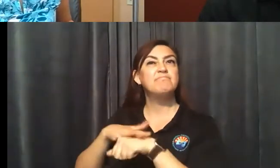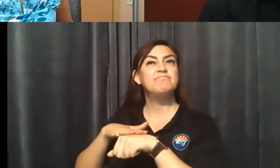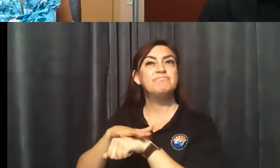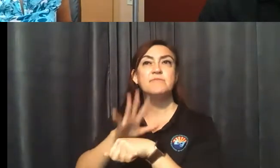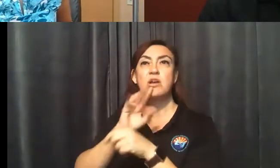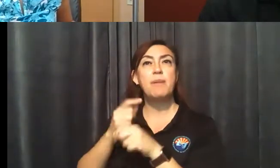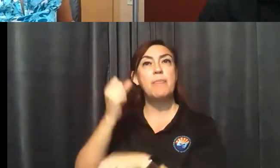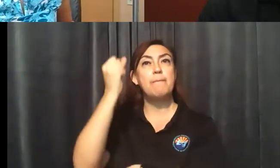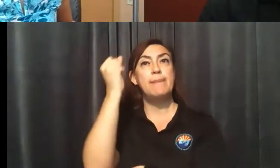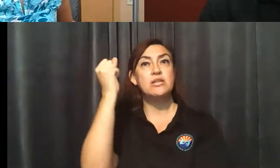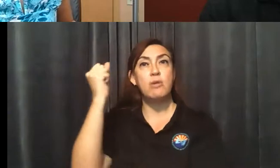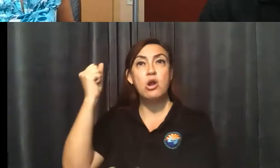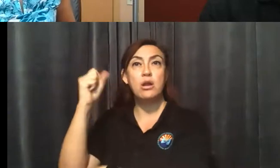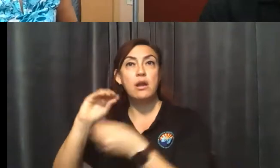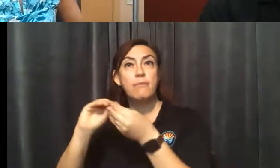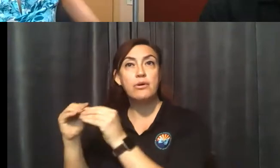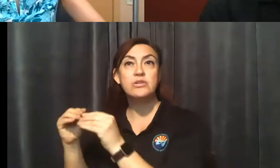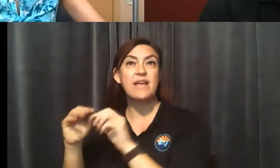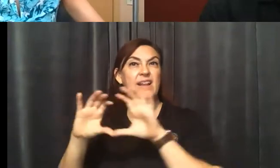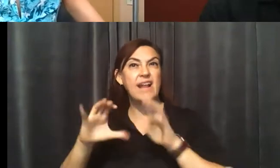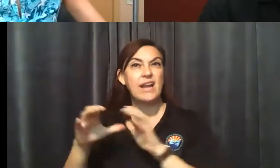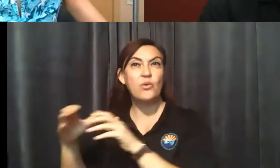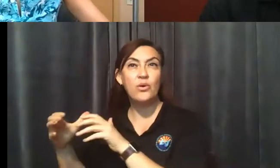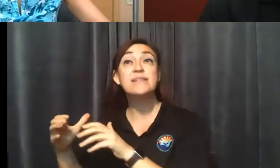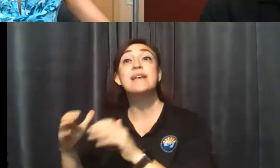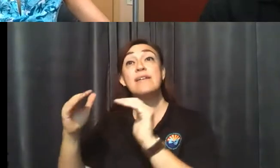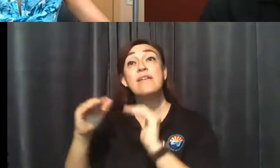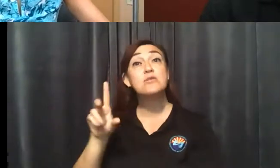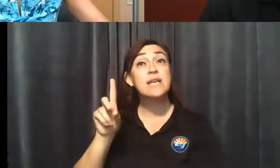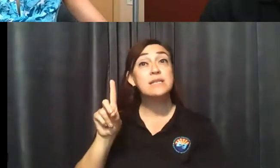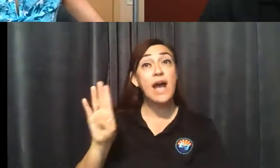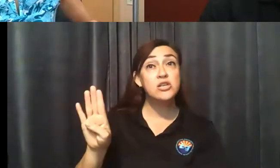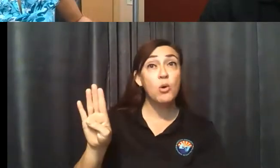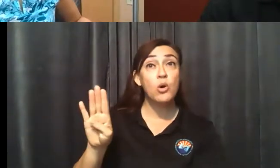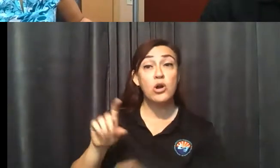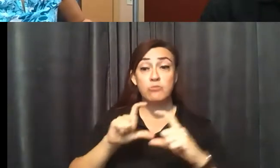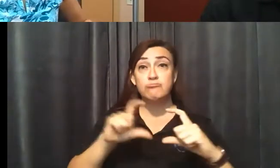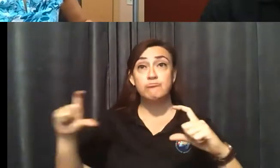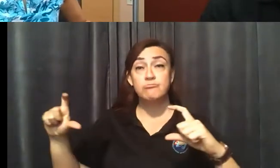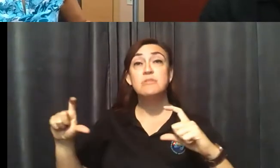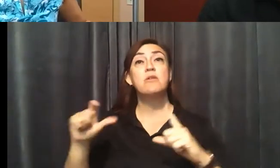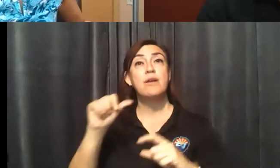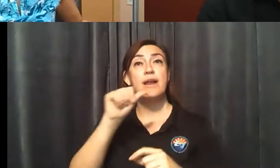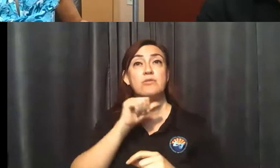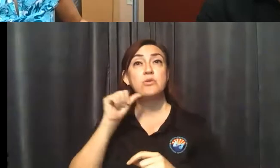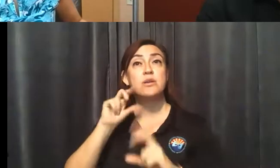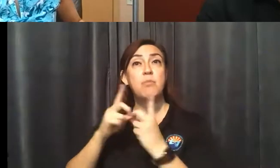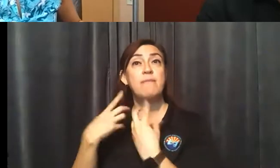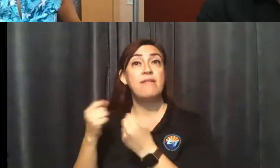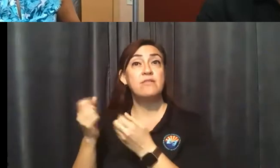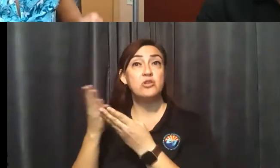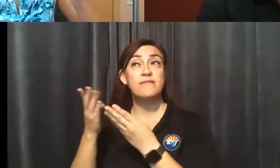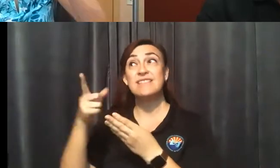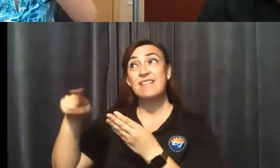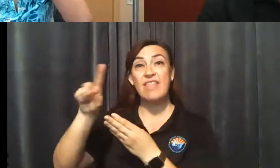categories that we're falling into. And then there's also a dashboard on the Arizona Department of Health Services website that we're going to start trying